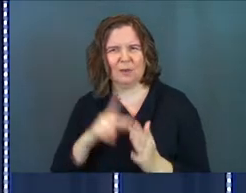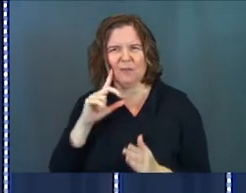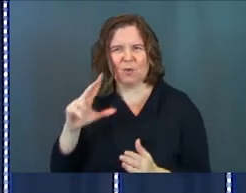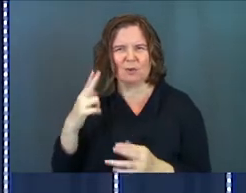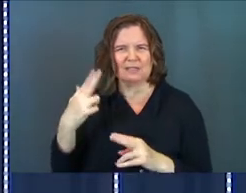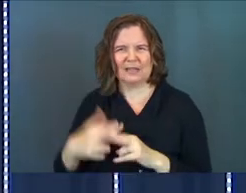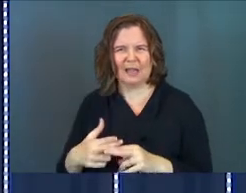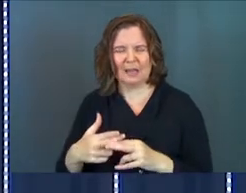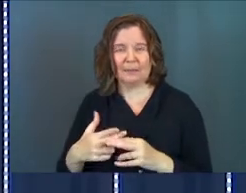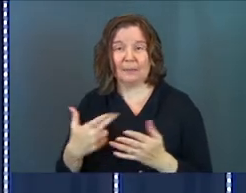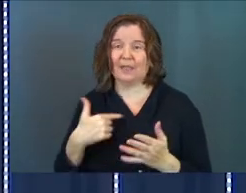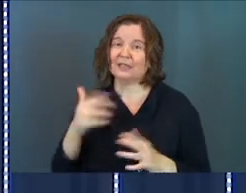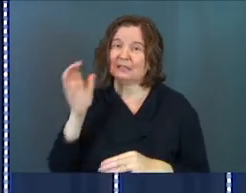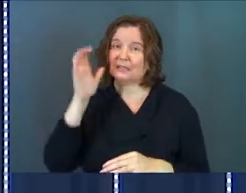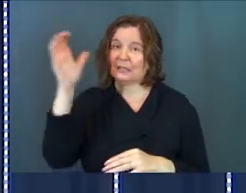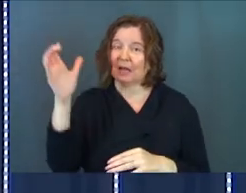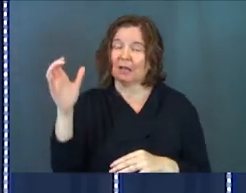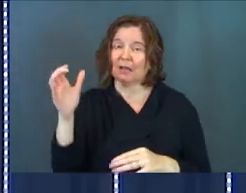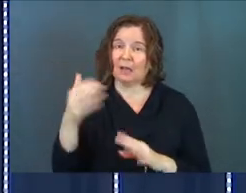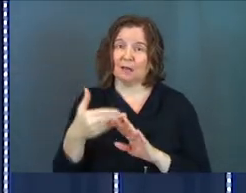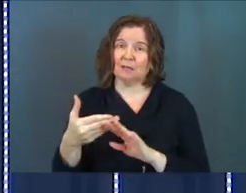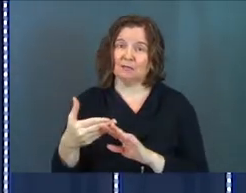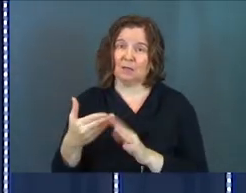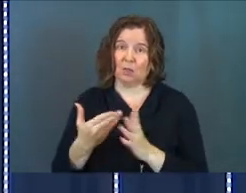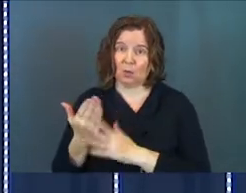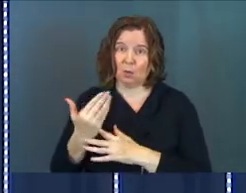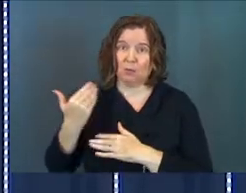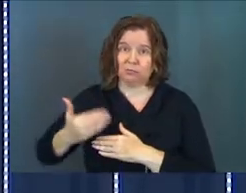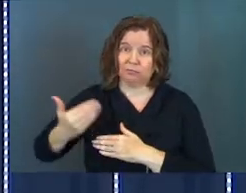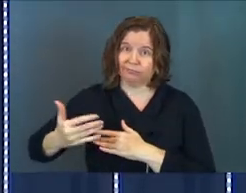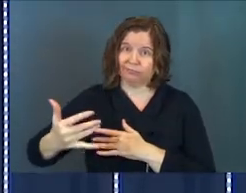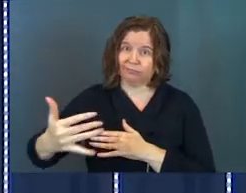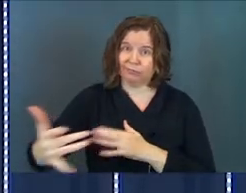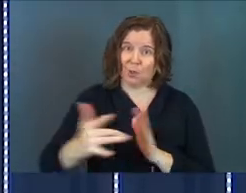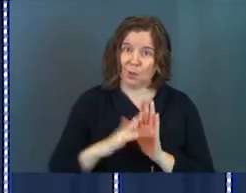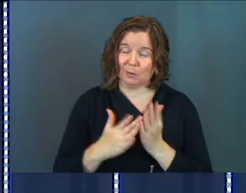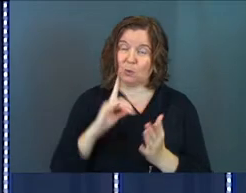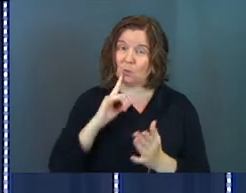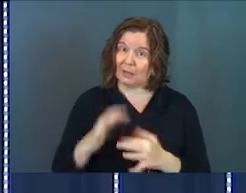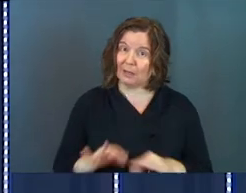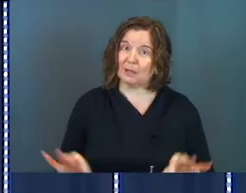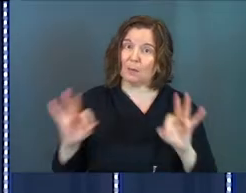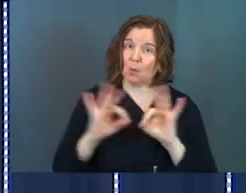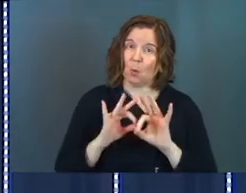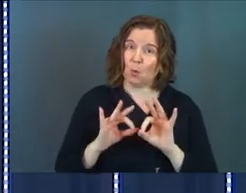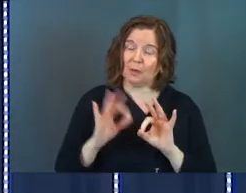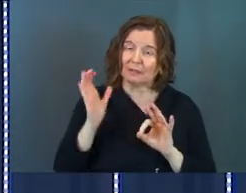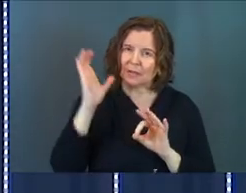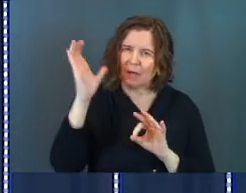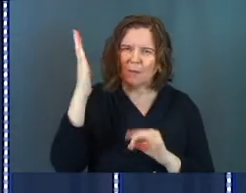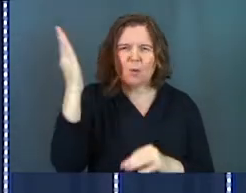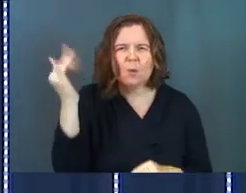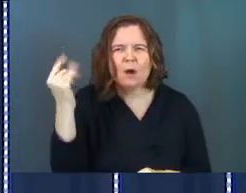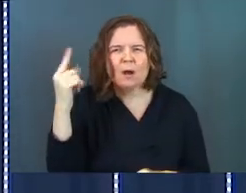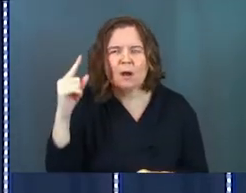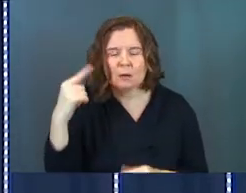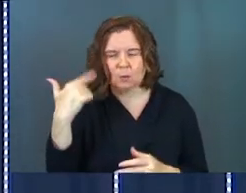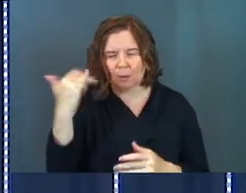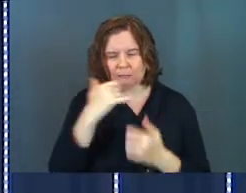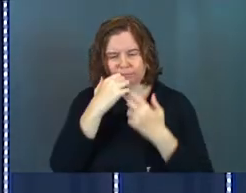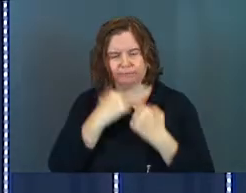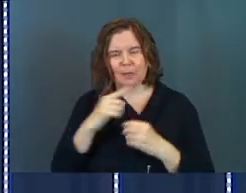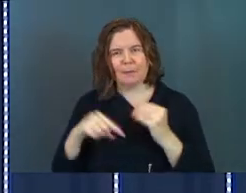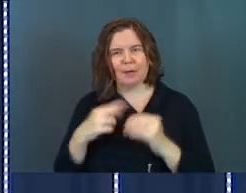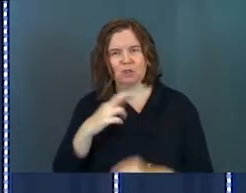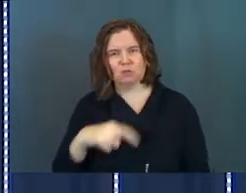for his name? And this is a concept that goes all the way through the scripture. It's a really, really big deal. But why? Why does God care so